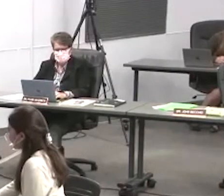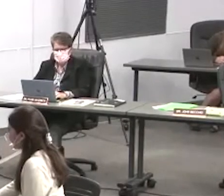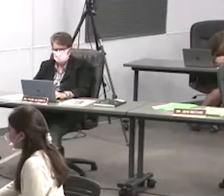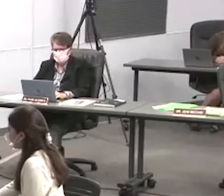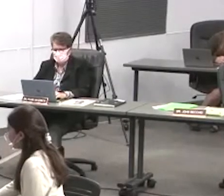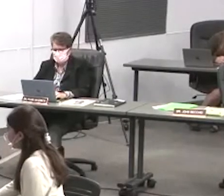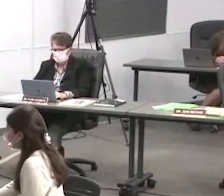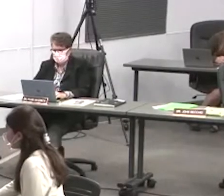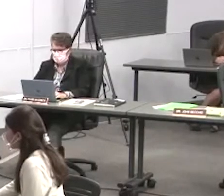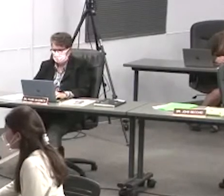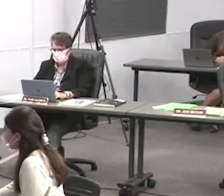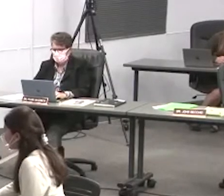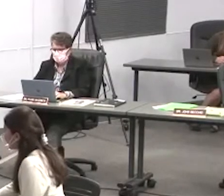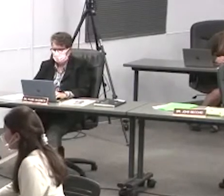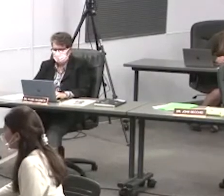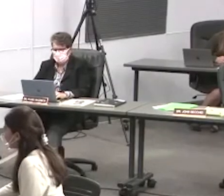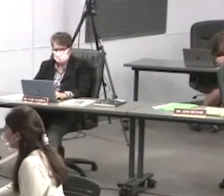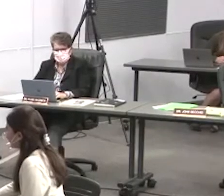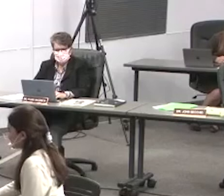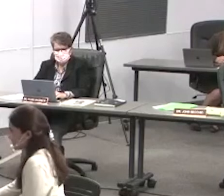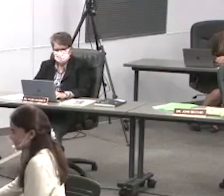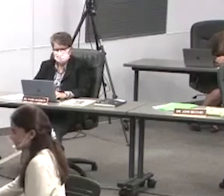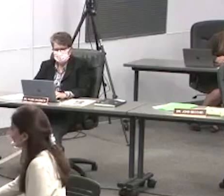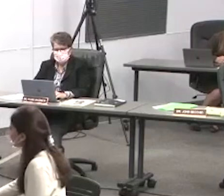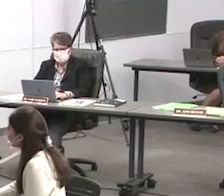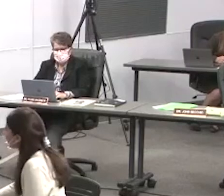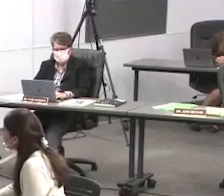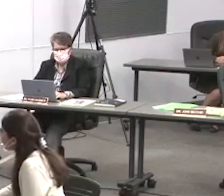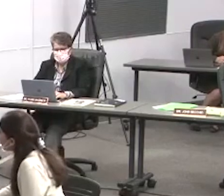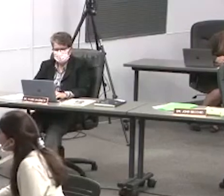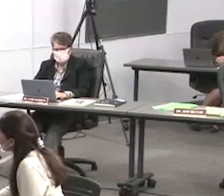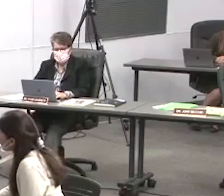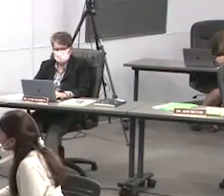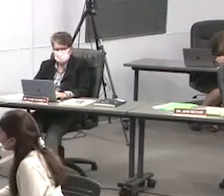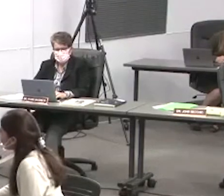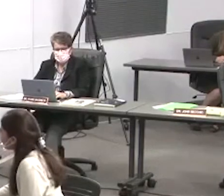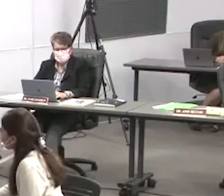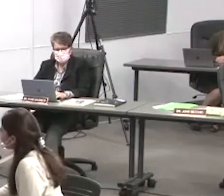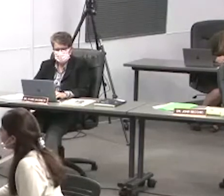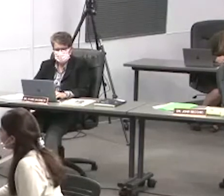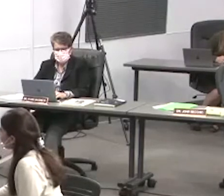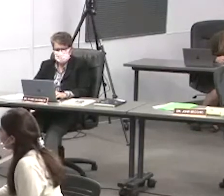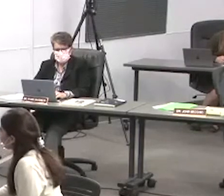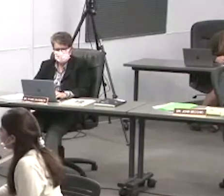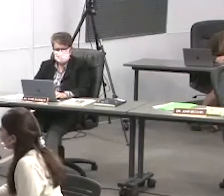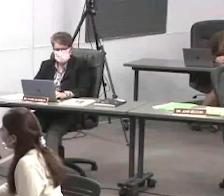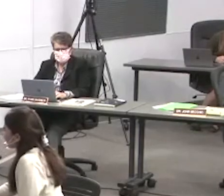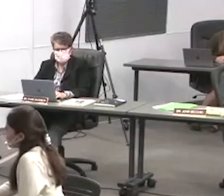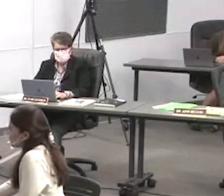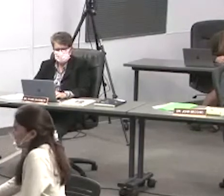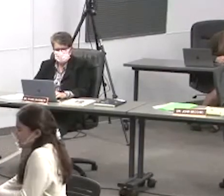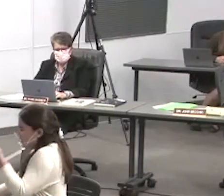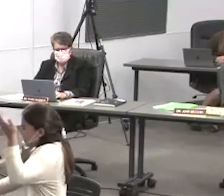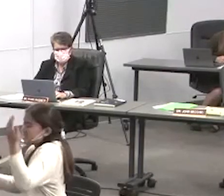i've been trying to walk home with you but something's always got in the way i mean yesterday i was standing against that wall waiting for you when you walked home with miss corporal george life's